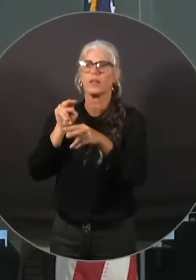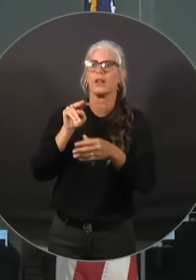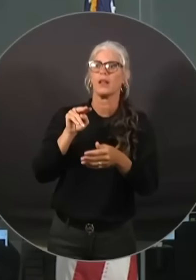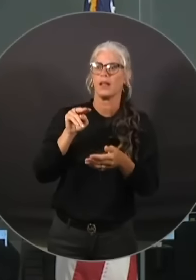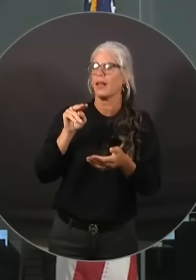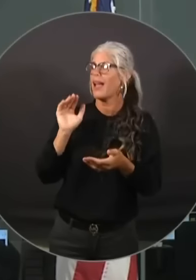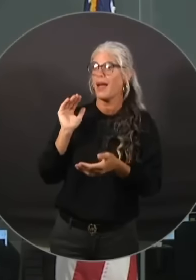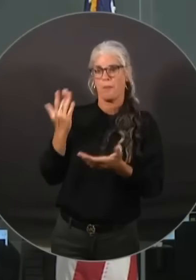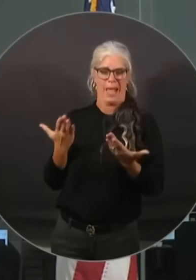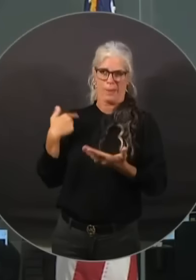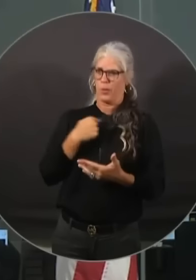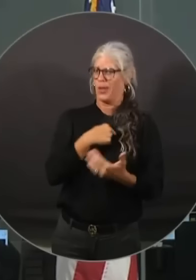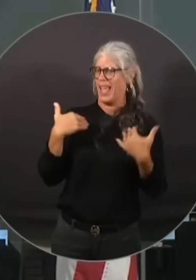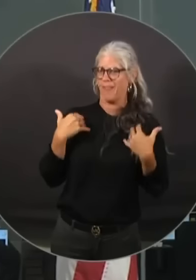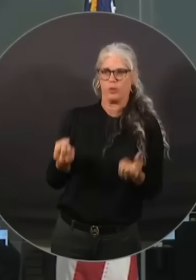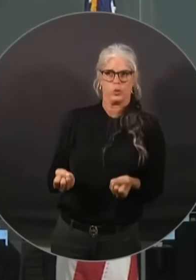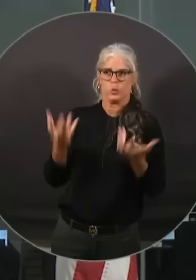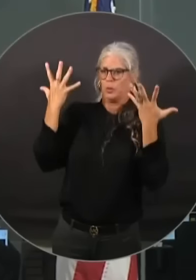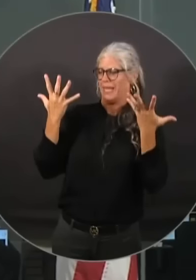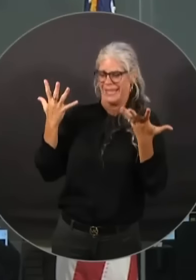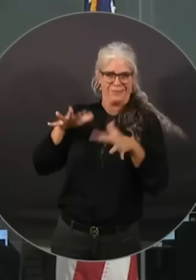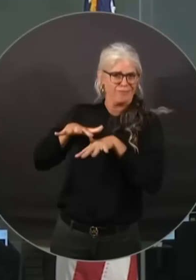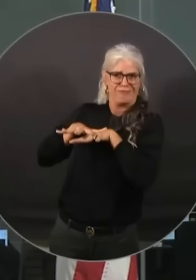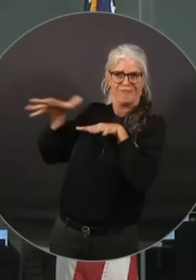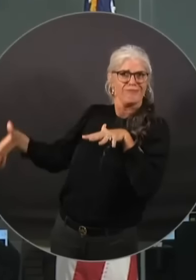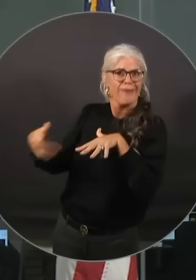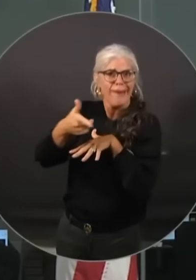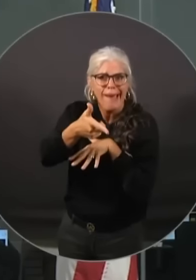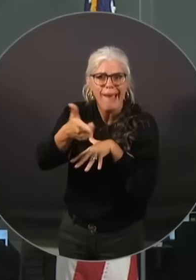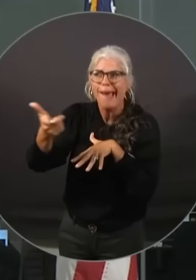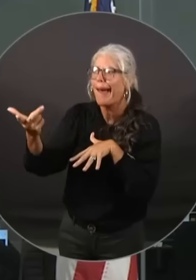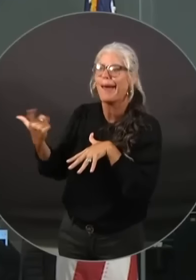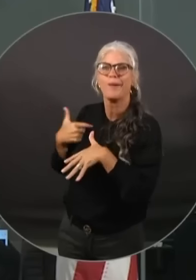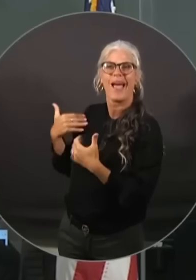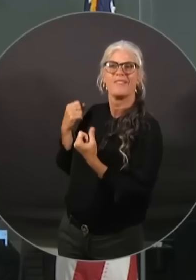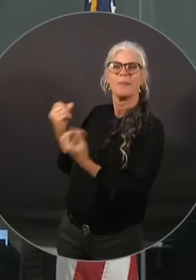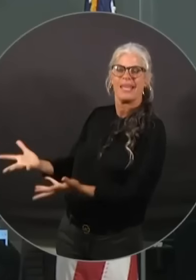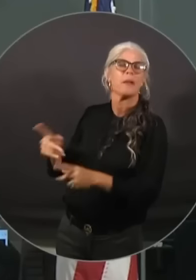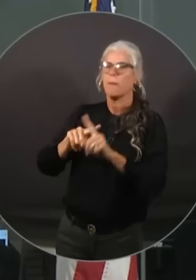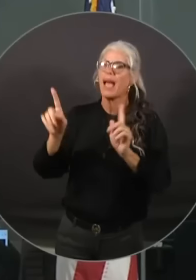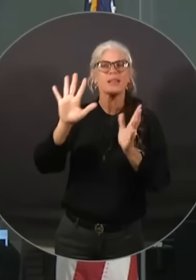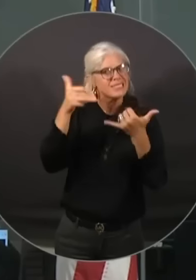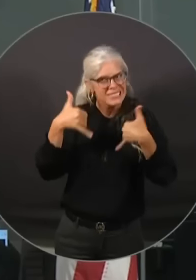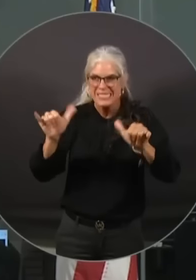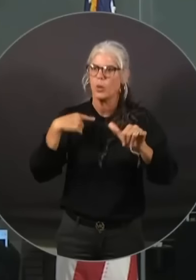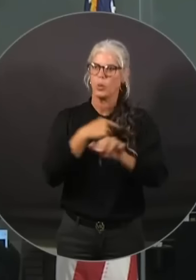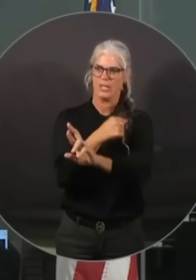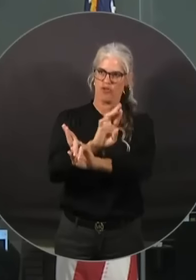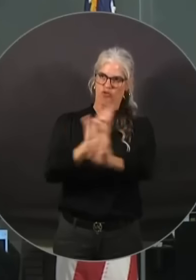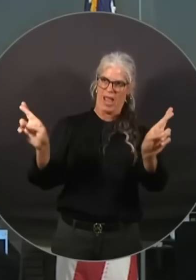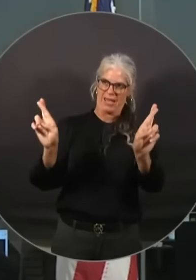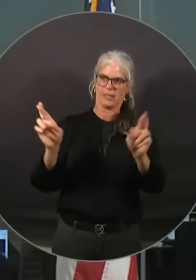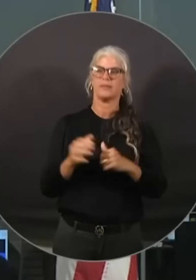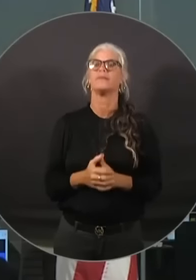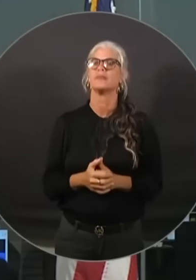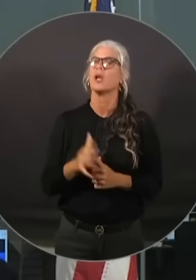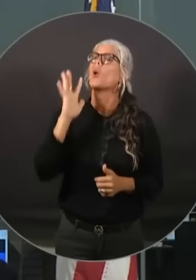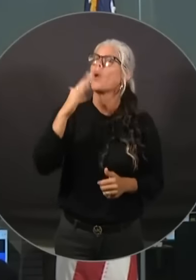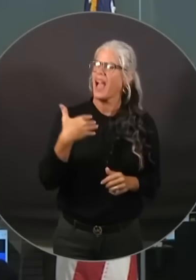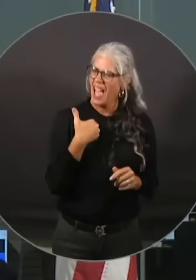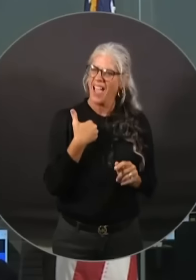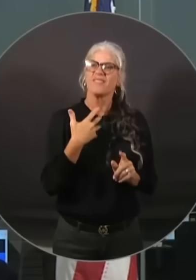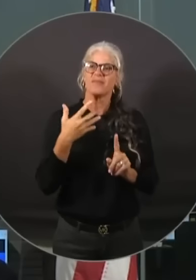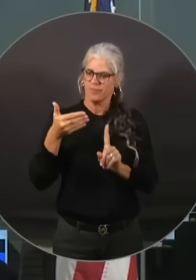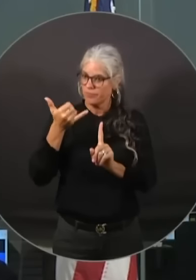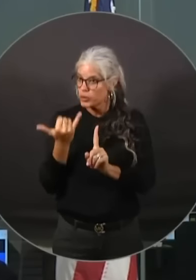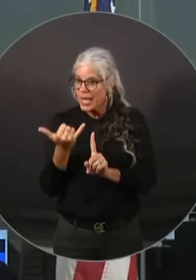uh to to respond uh but there will likely be many days where people are going to have to look to see what's happening